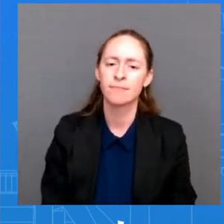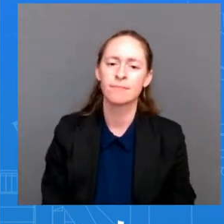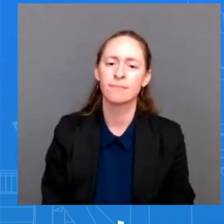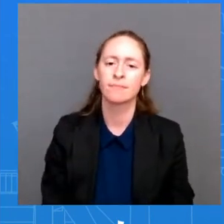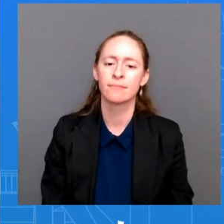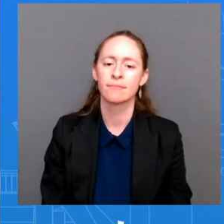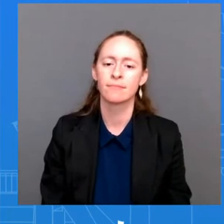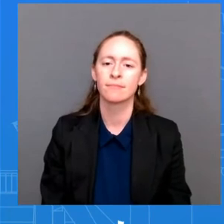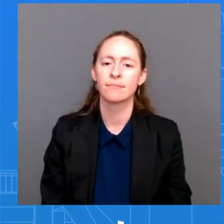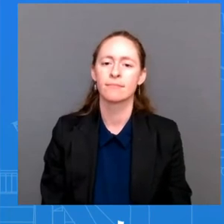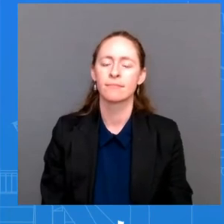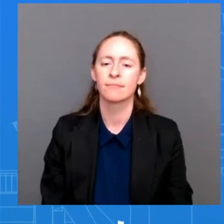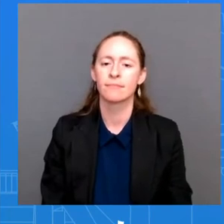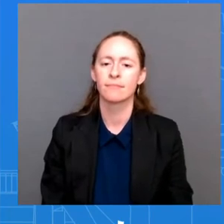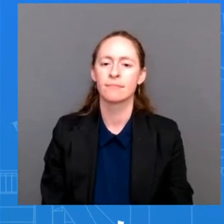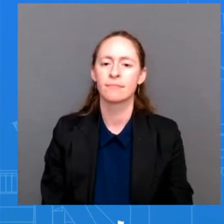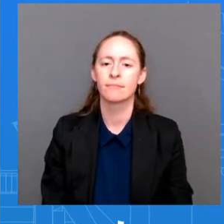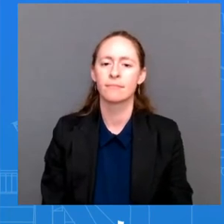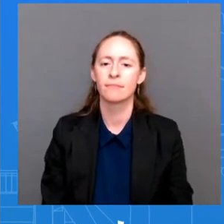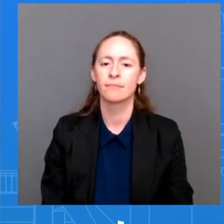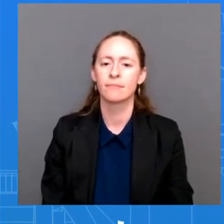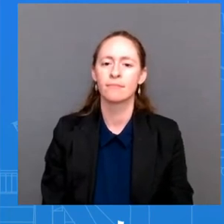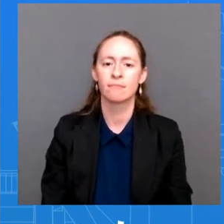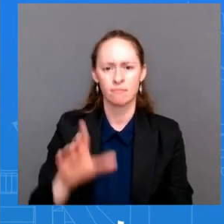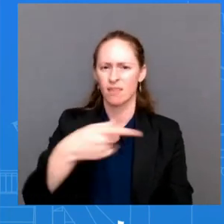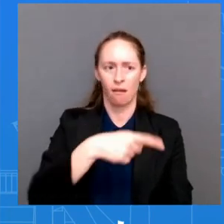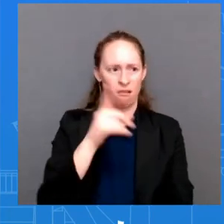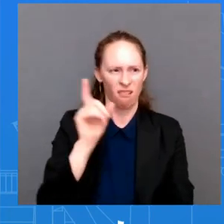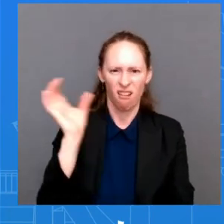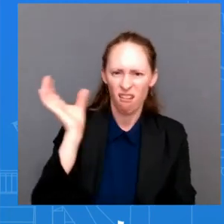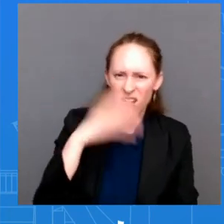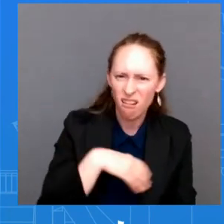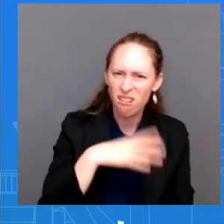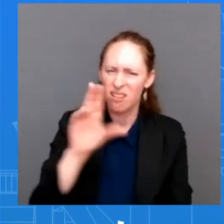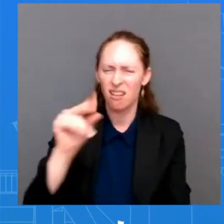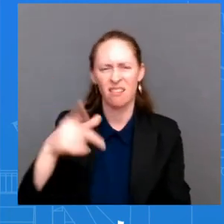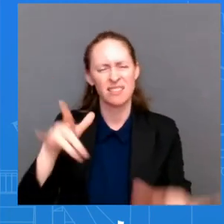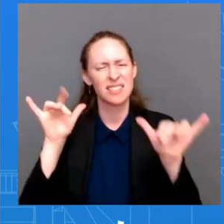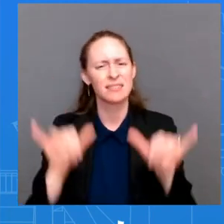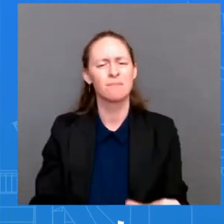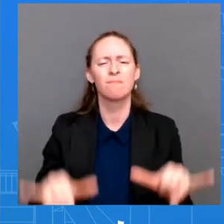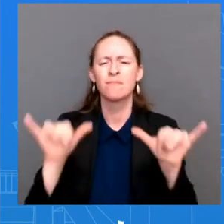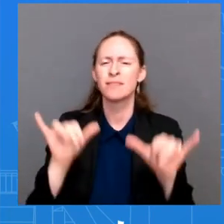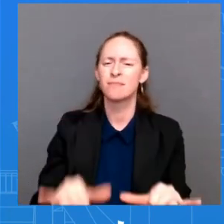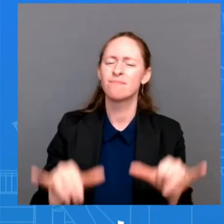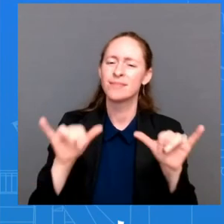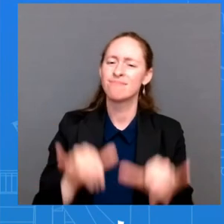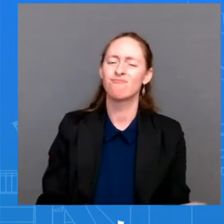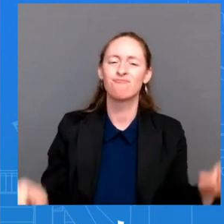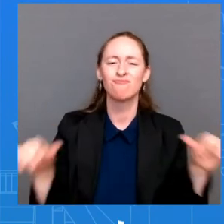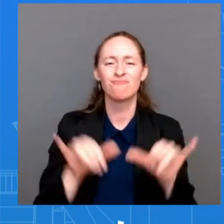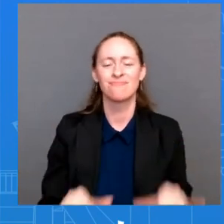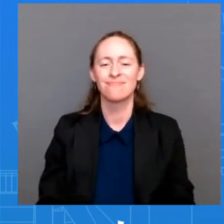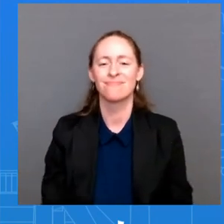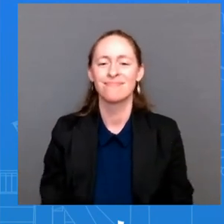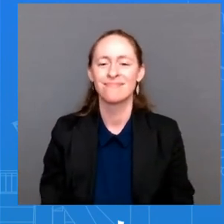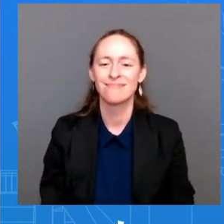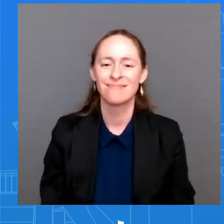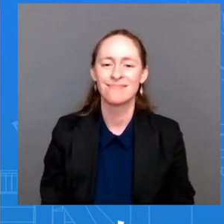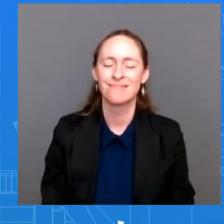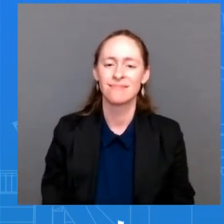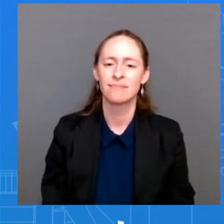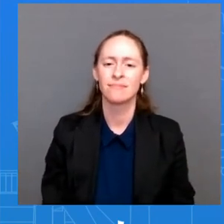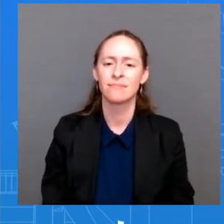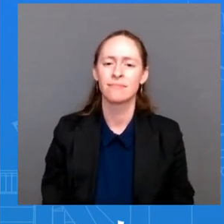unusual he's feeling fine we will continue to share uh an update from his physician uh you'll get one